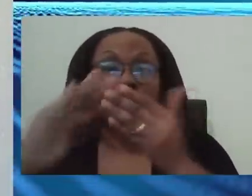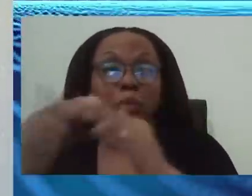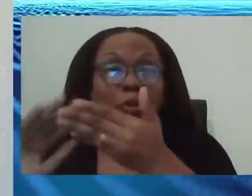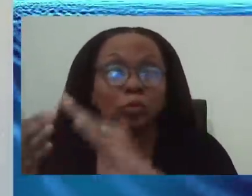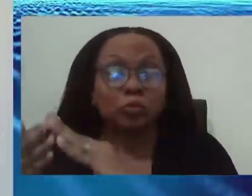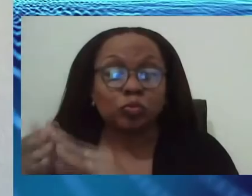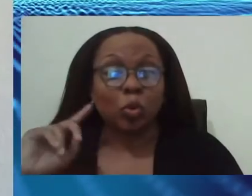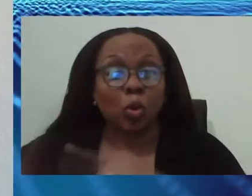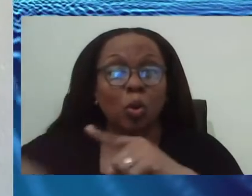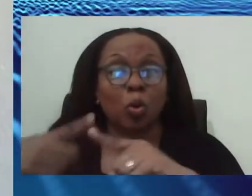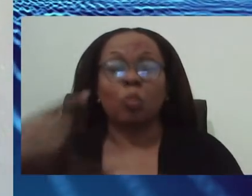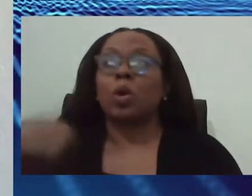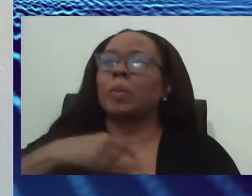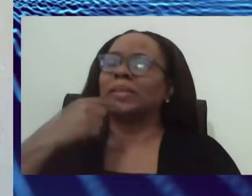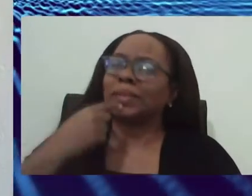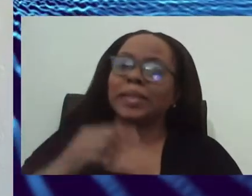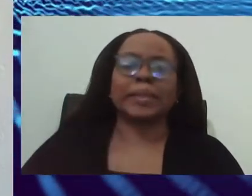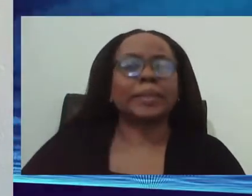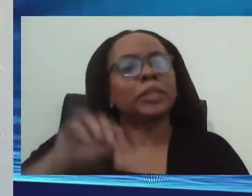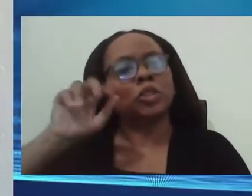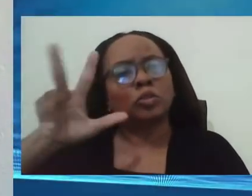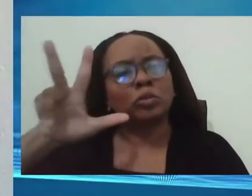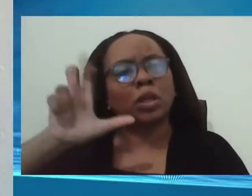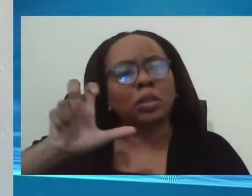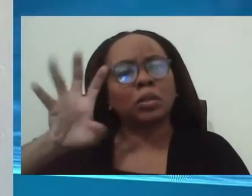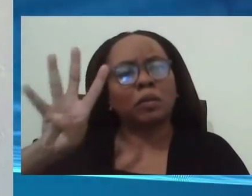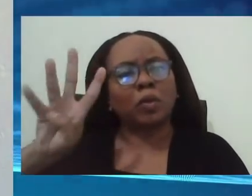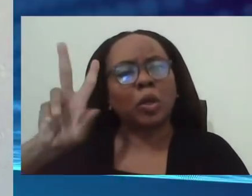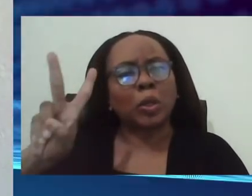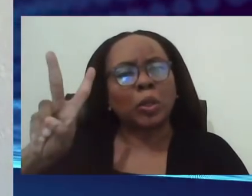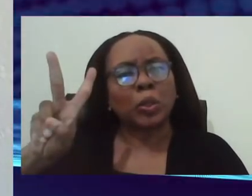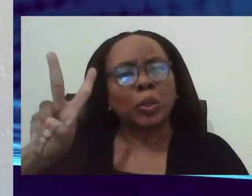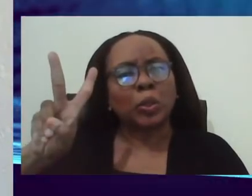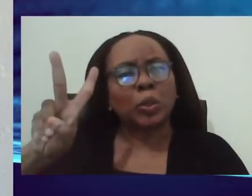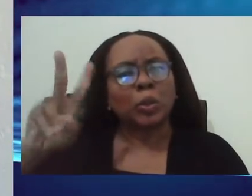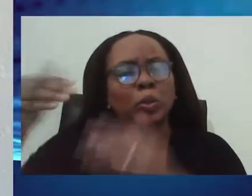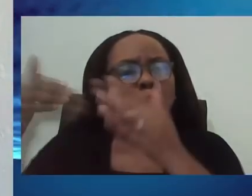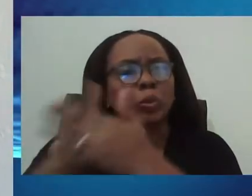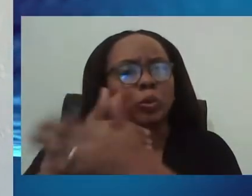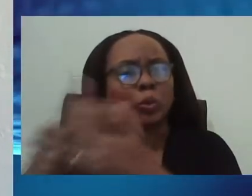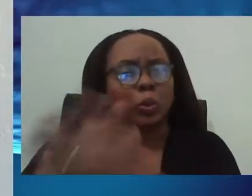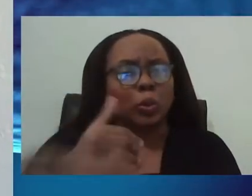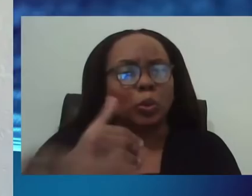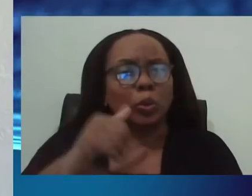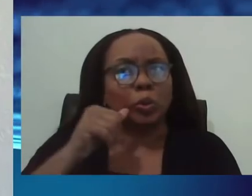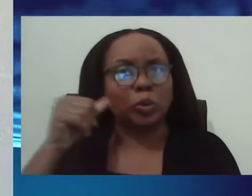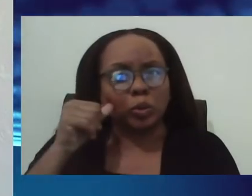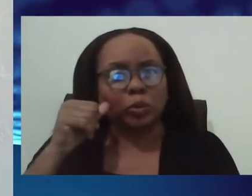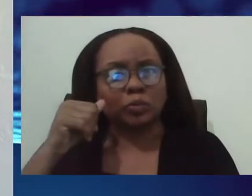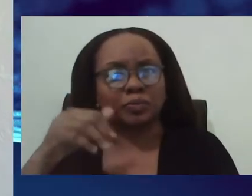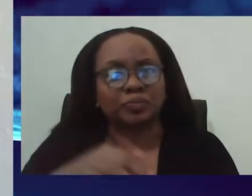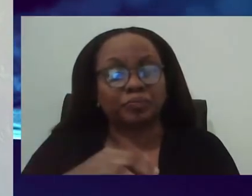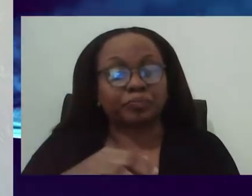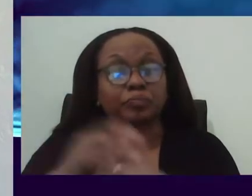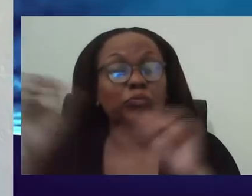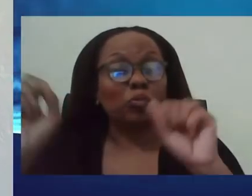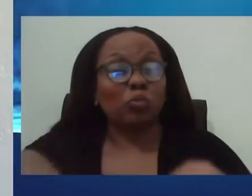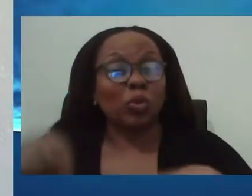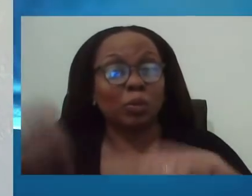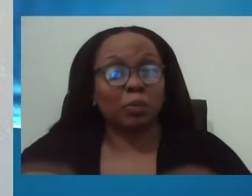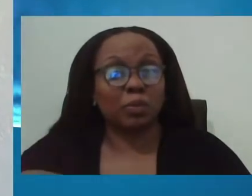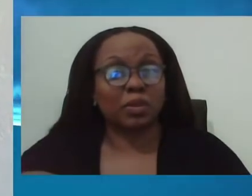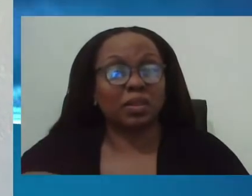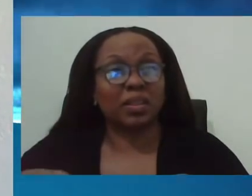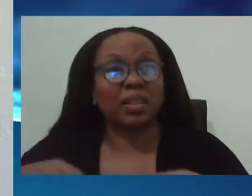reporting 342 cases, new cases yesterday, what's happening in the community is higher than that. At least twice